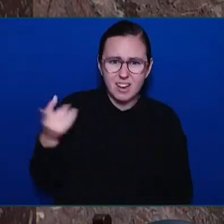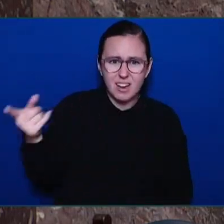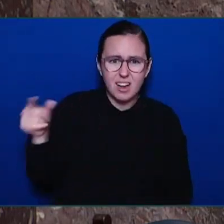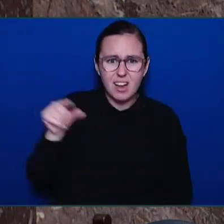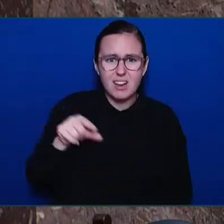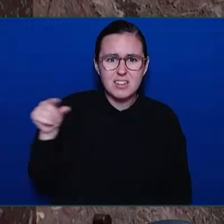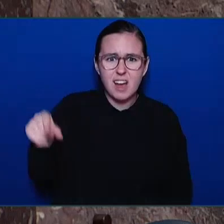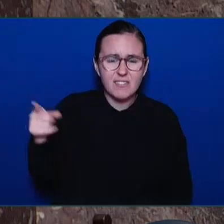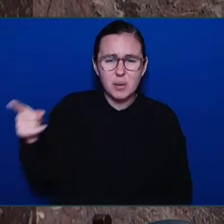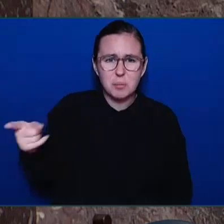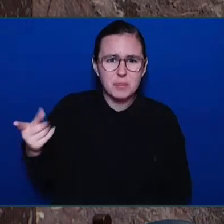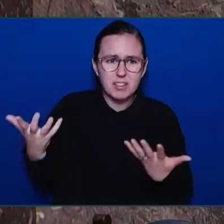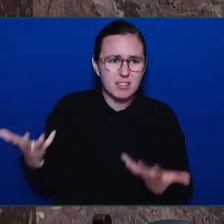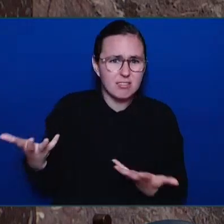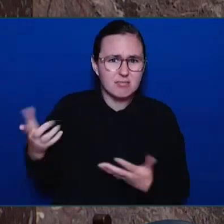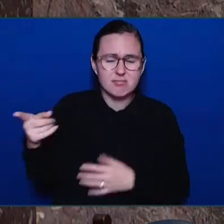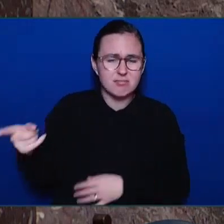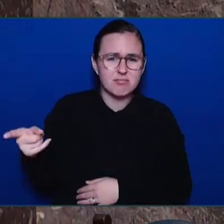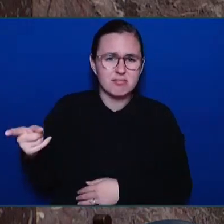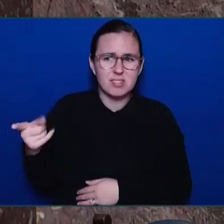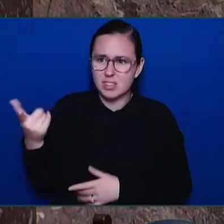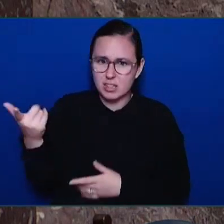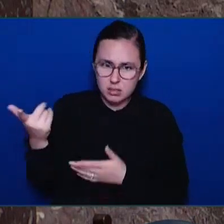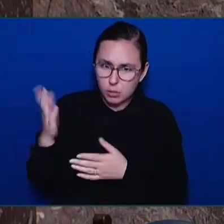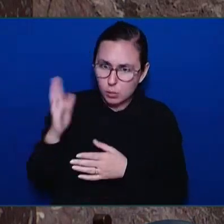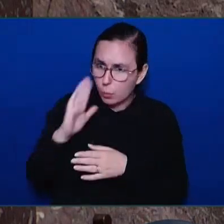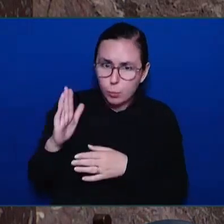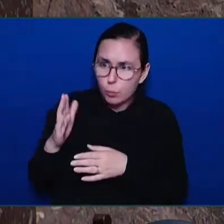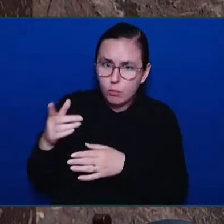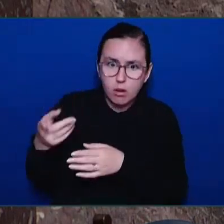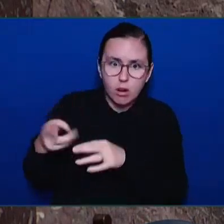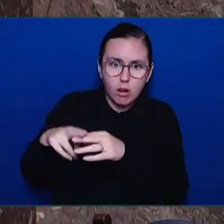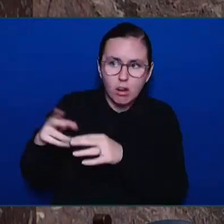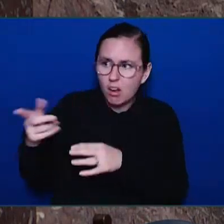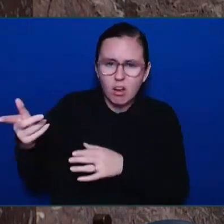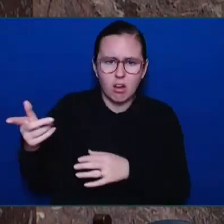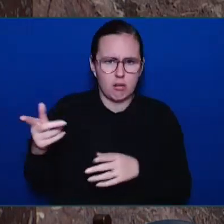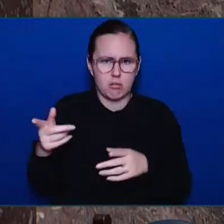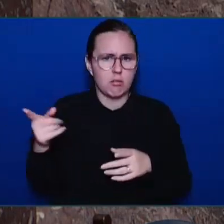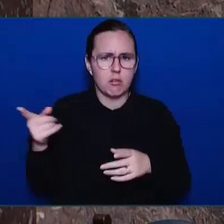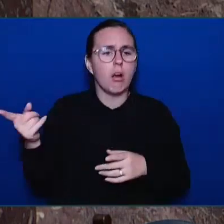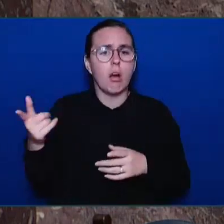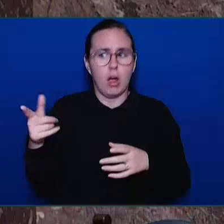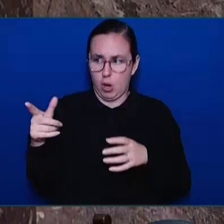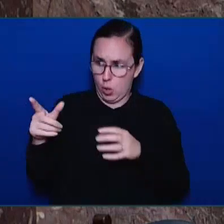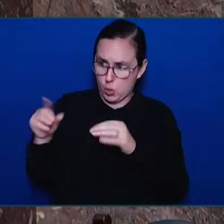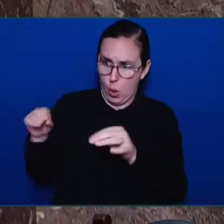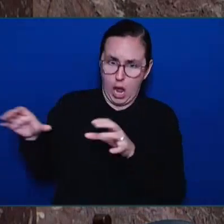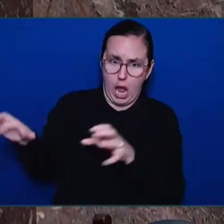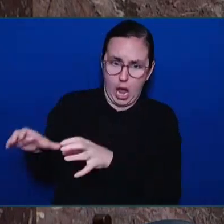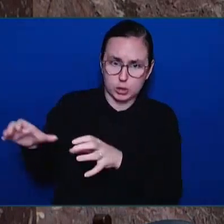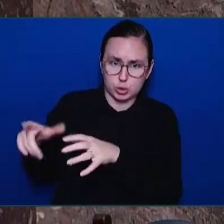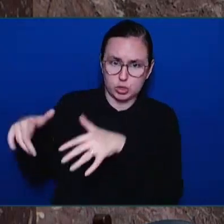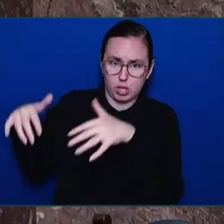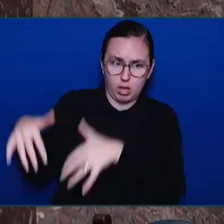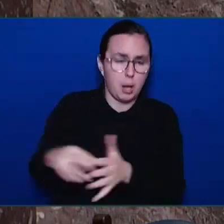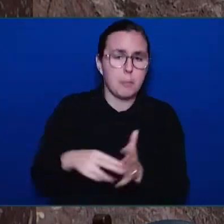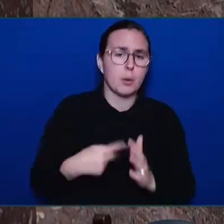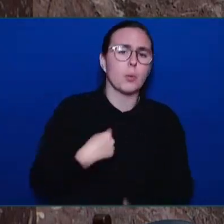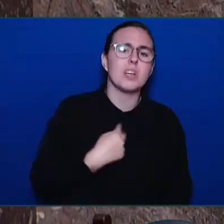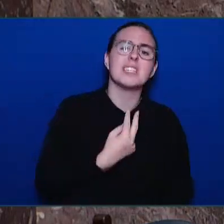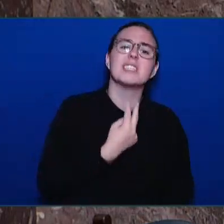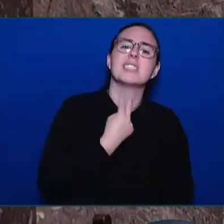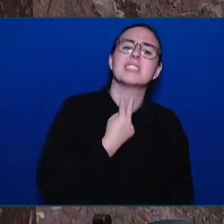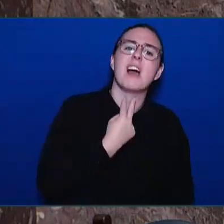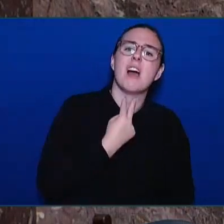contractors like mine. This government needs to do their job so we can do ours. End quote. And I'll point out that in this year's budget,